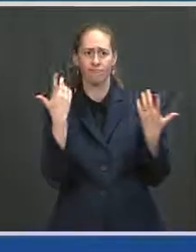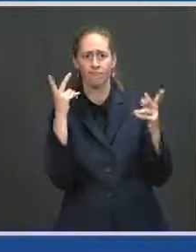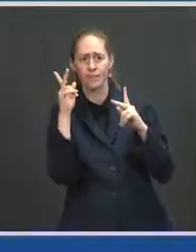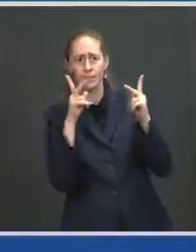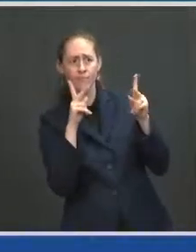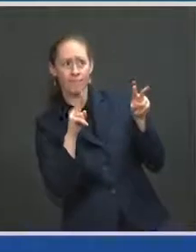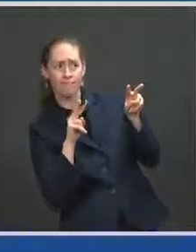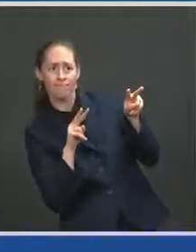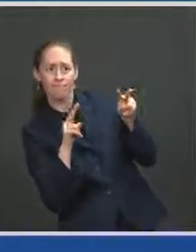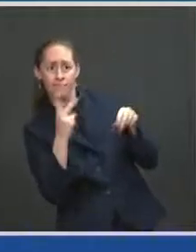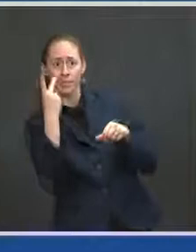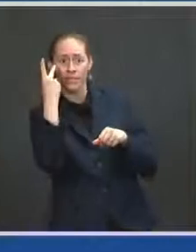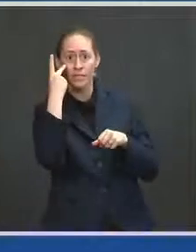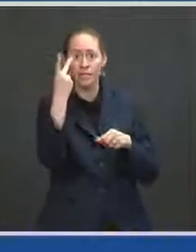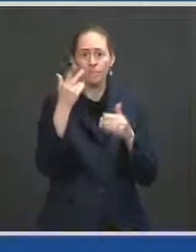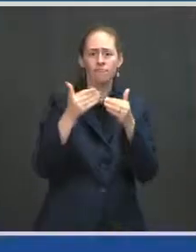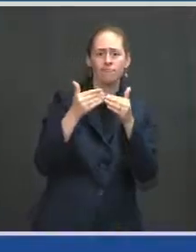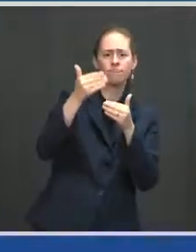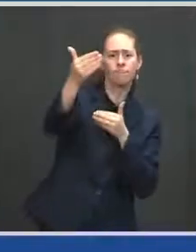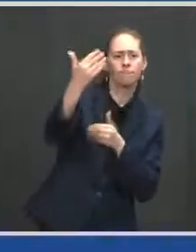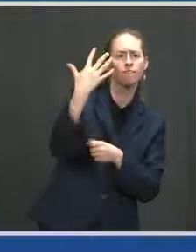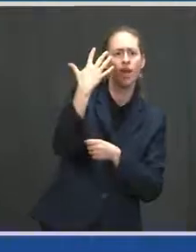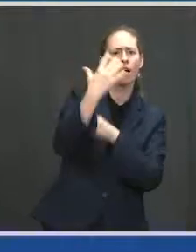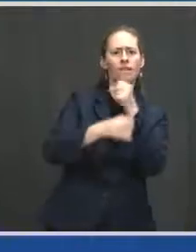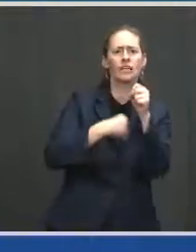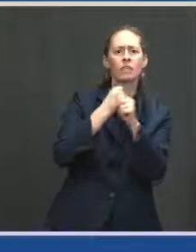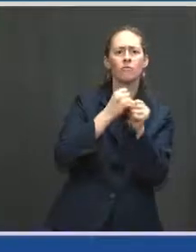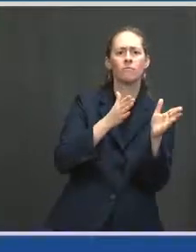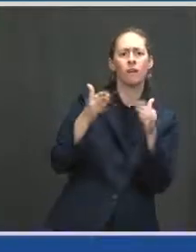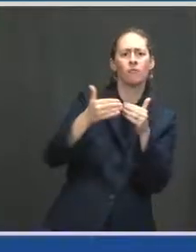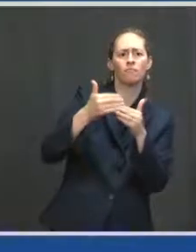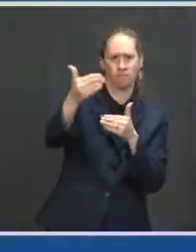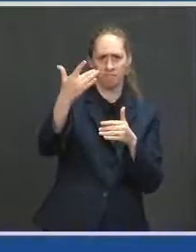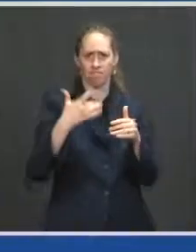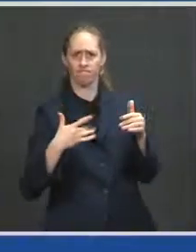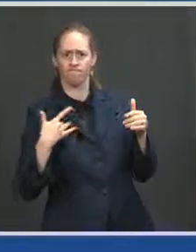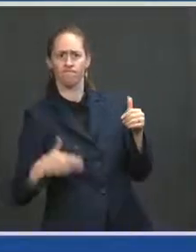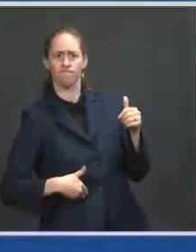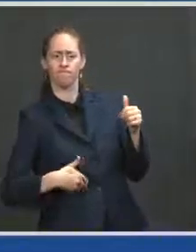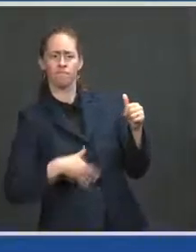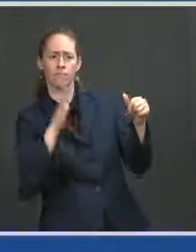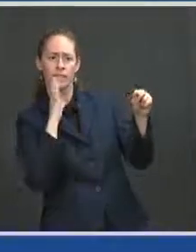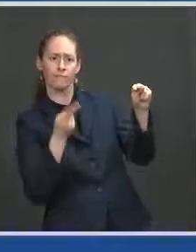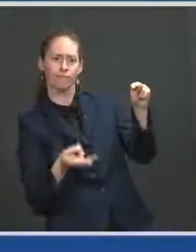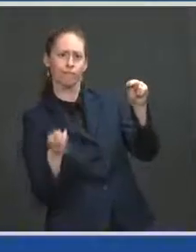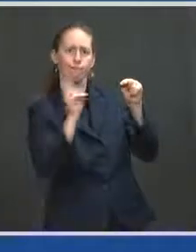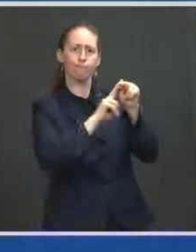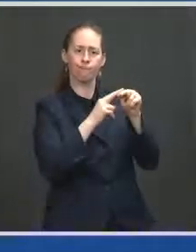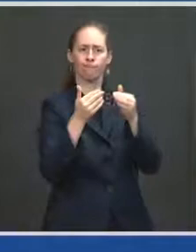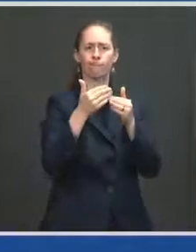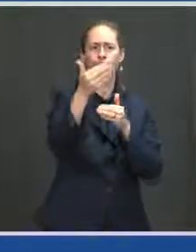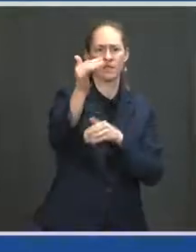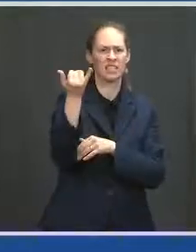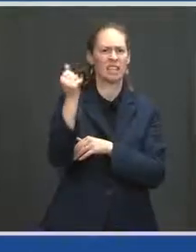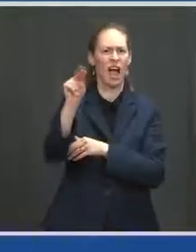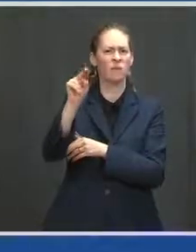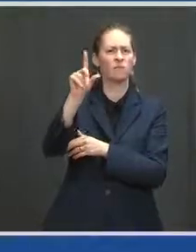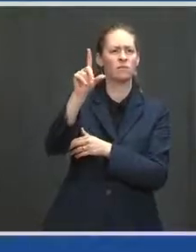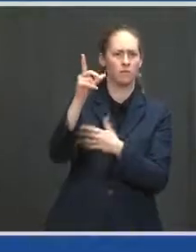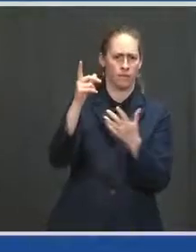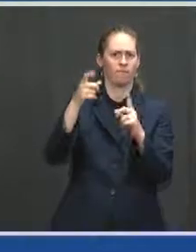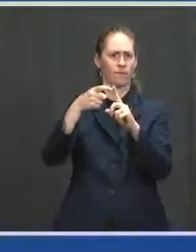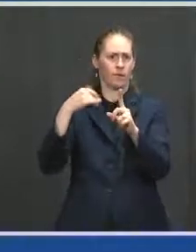-year forecast for economic growth since January of 2020. And because of that, America is headed into a summer